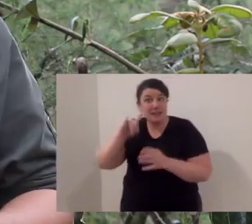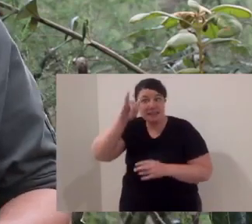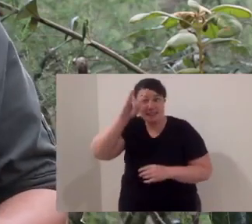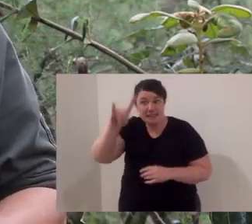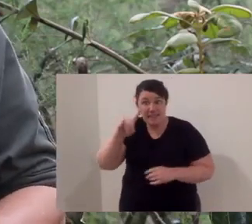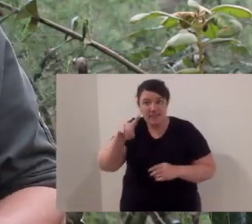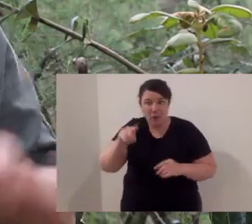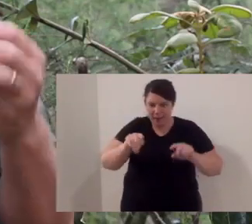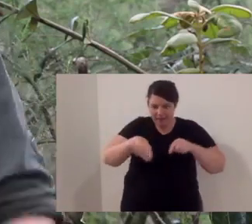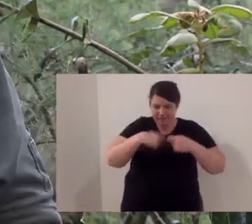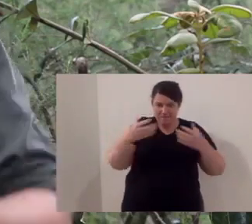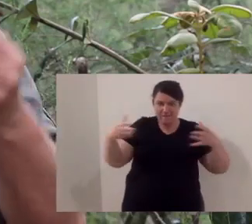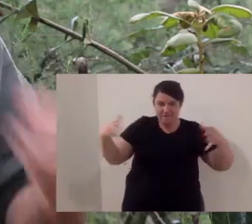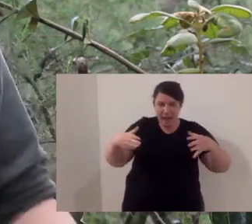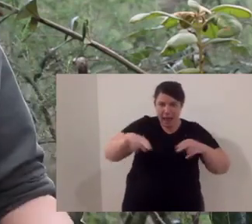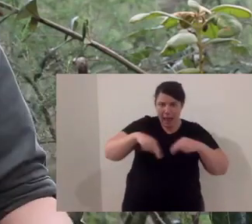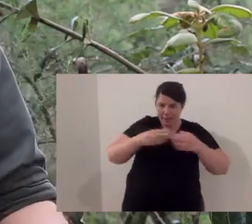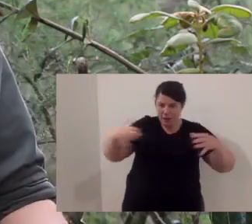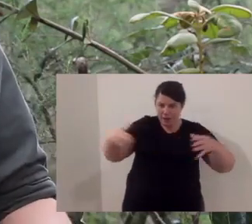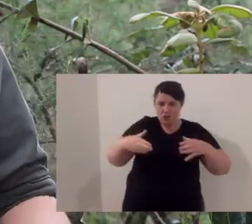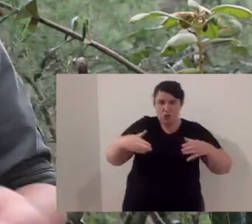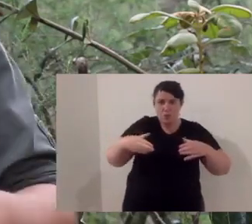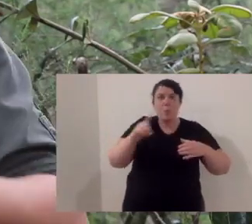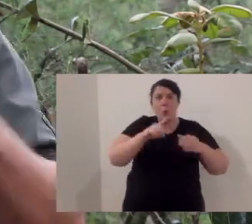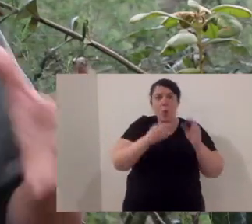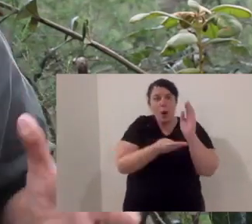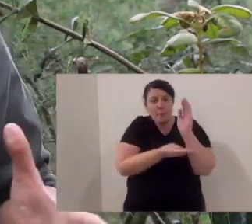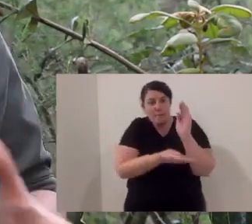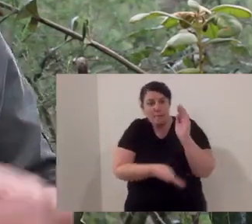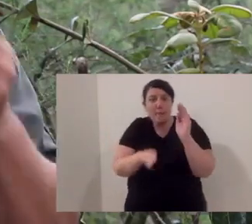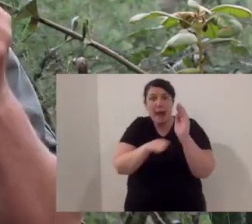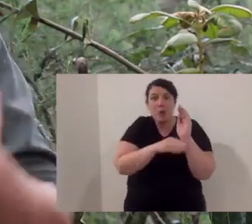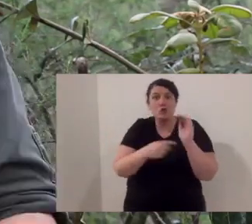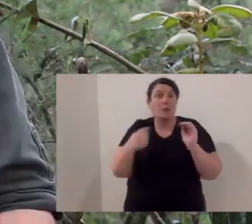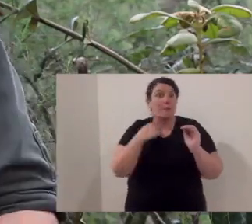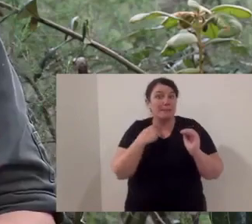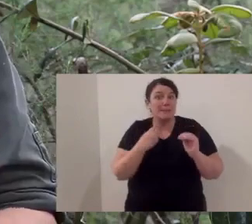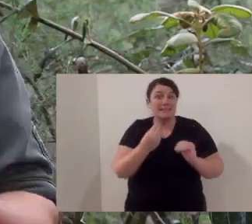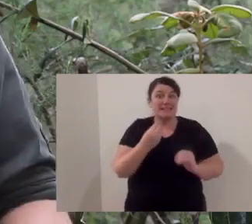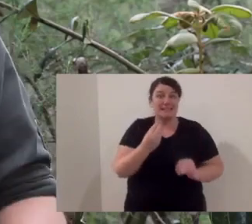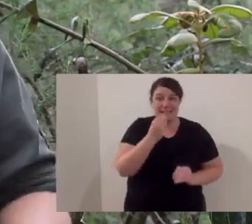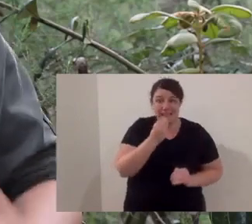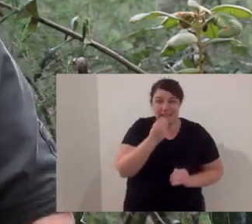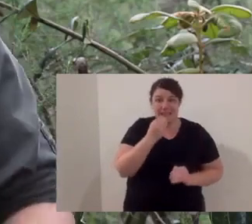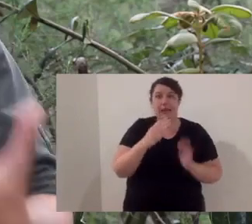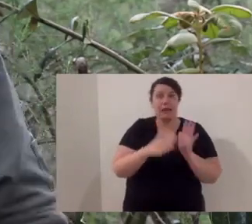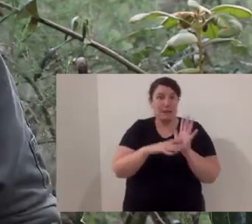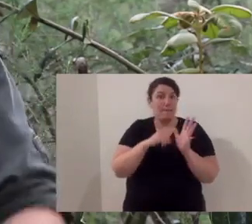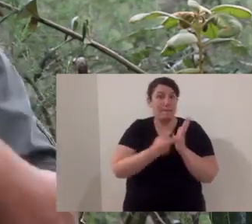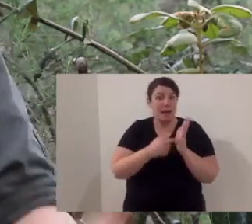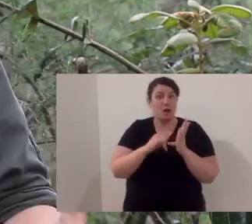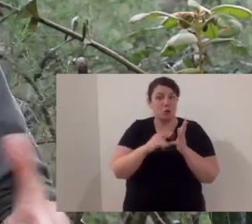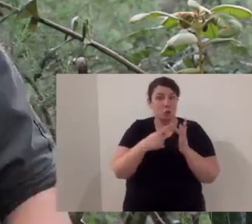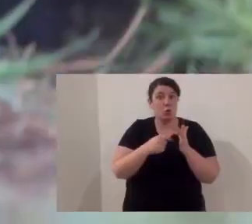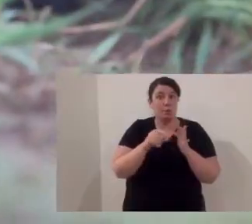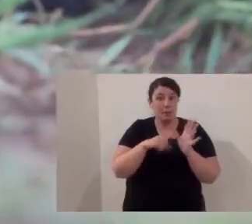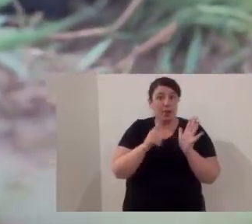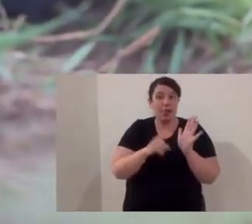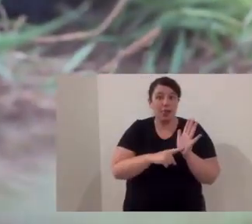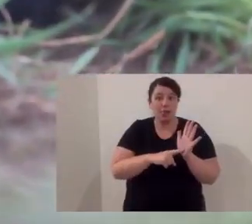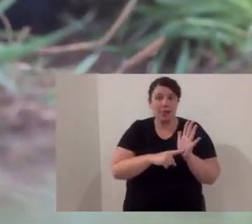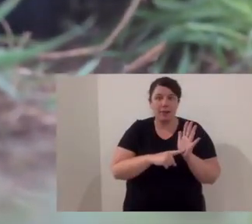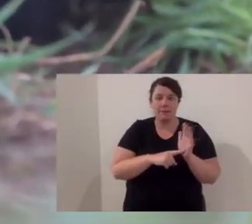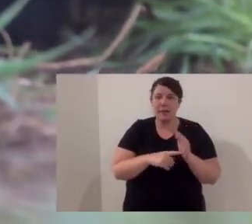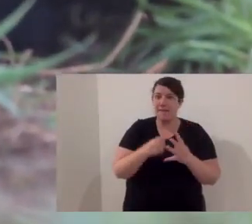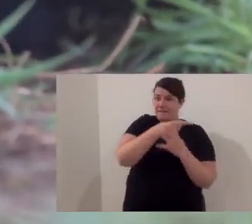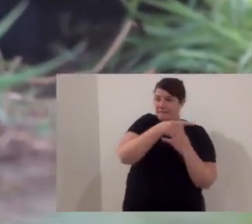things like Tasmanian devils, carnivorous marsupials. Their family is called Daziurids. That means a pouched carnivorous marsupial. There